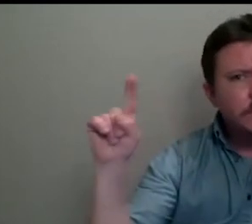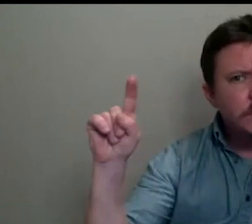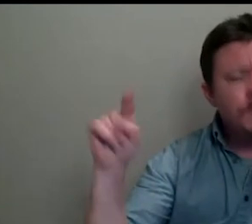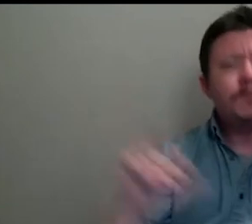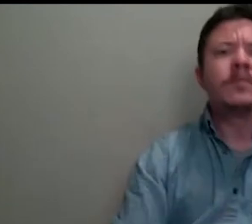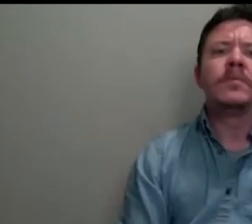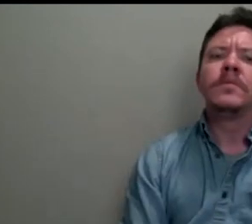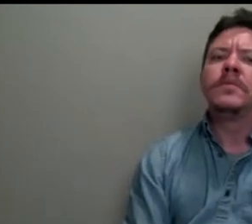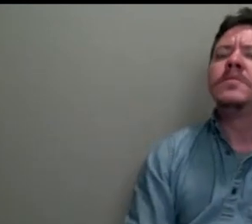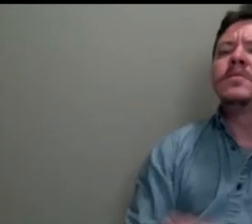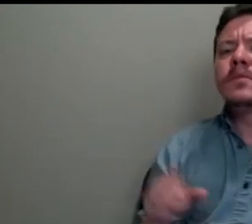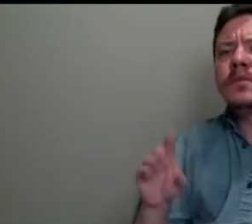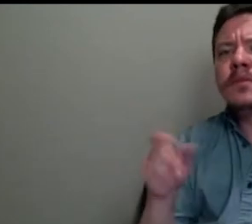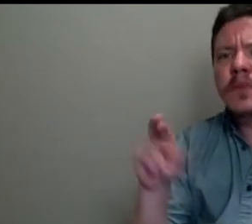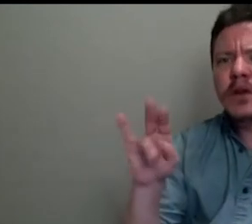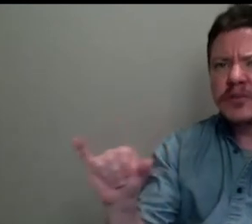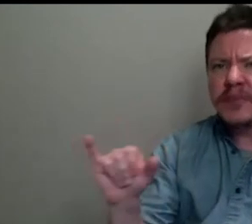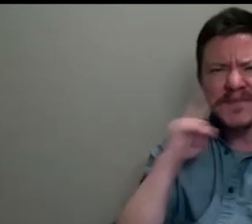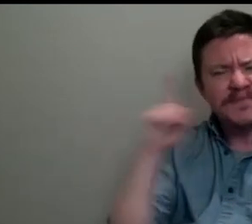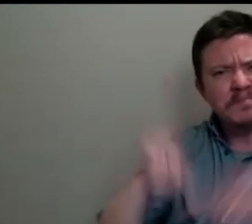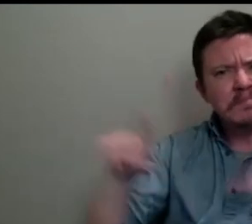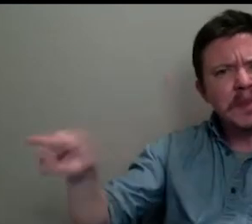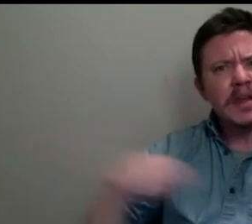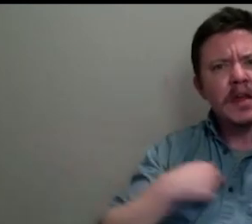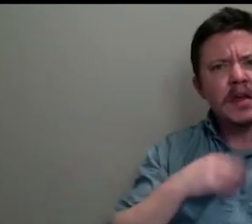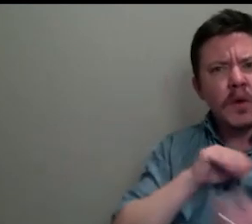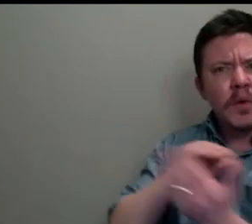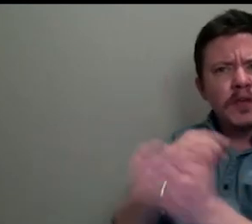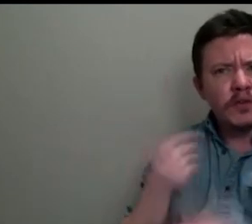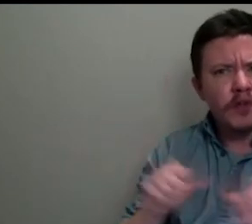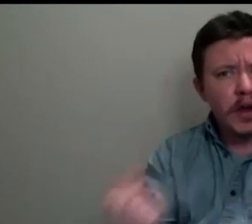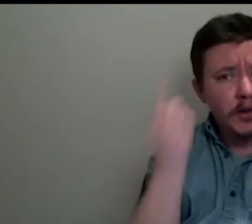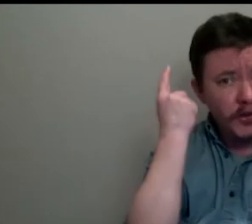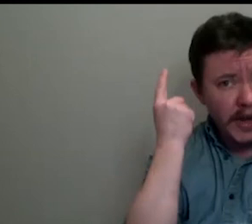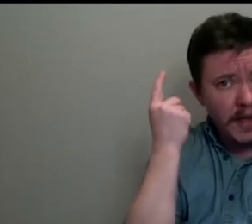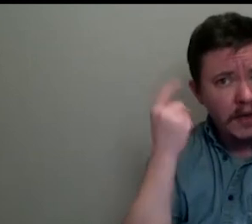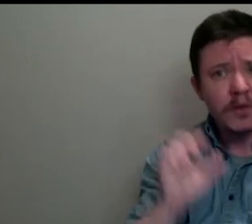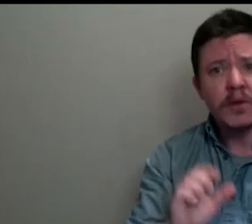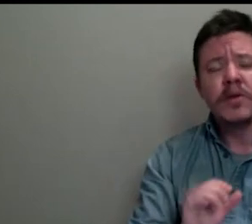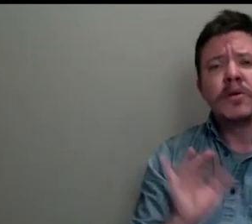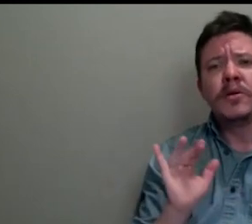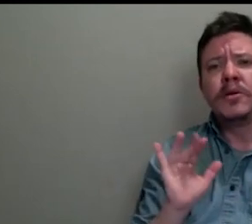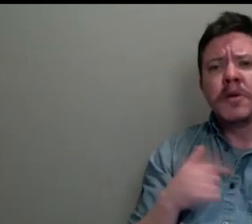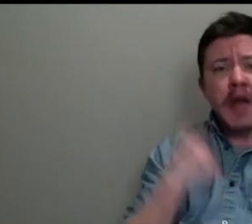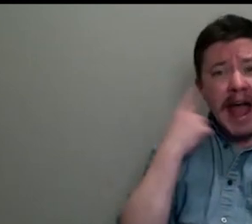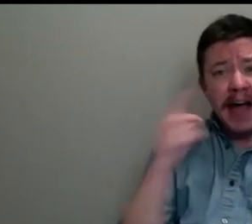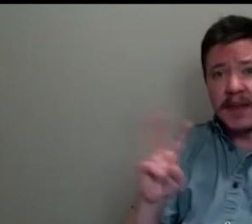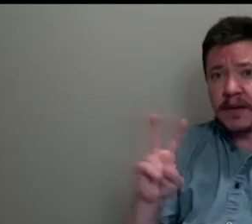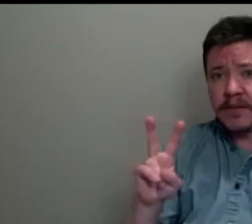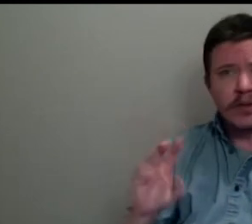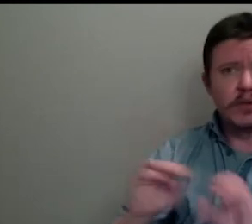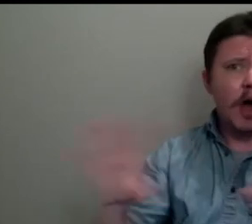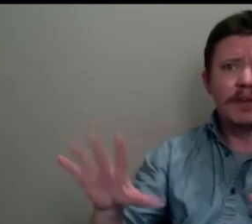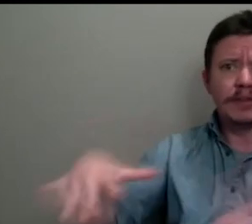I think there's a range of ways of trying to understand that. I I think he was obviously surrounded